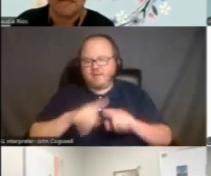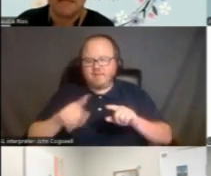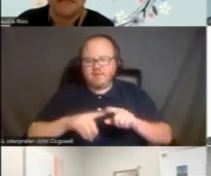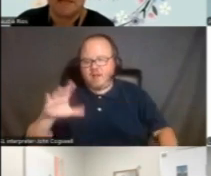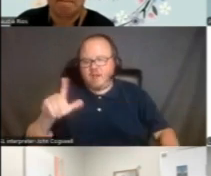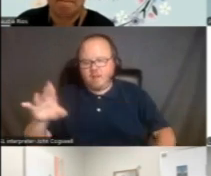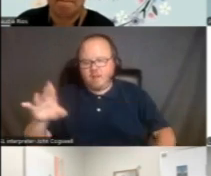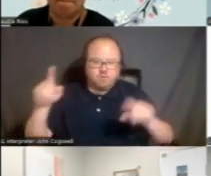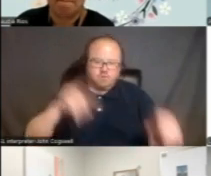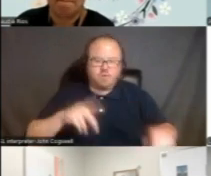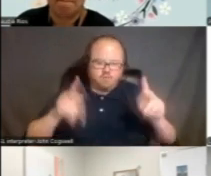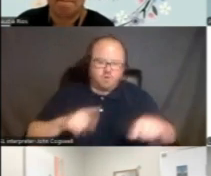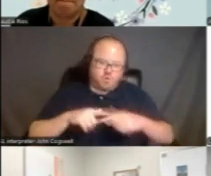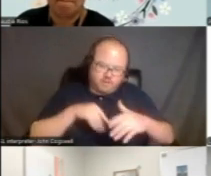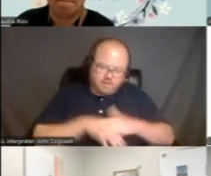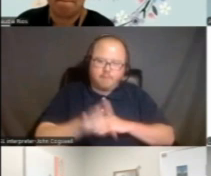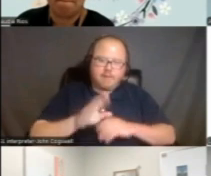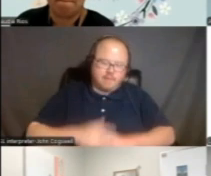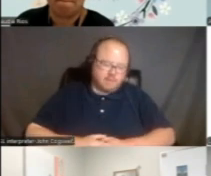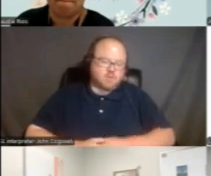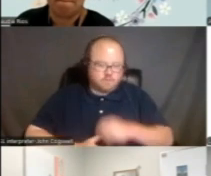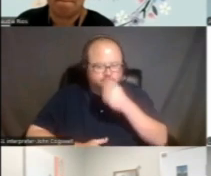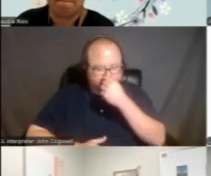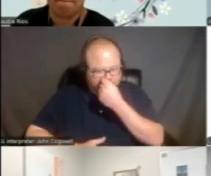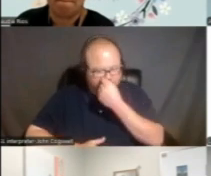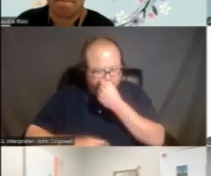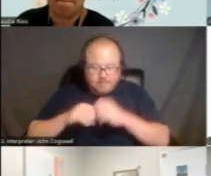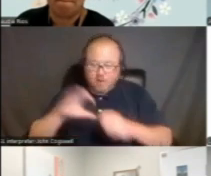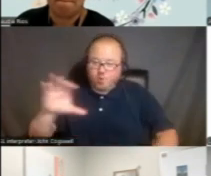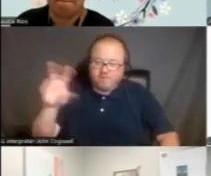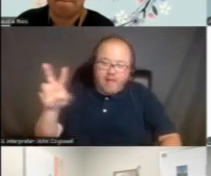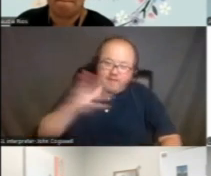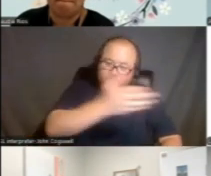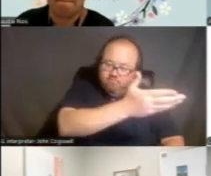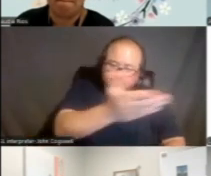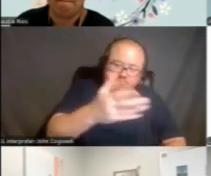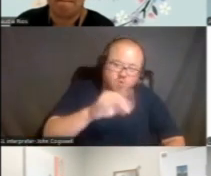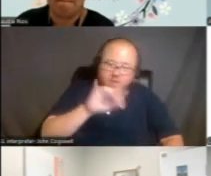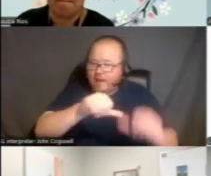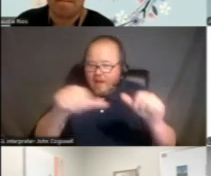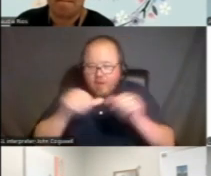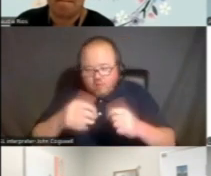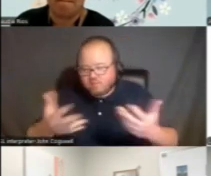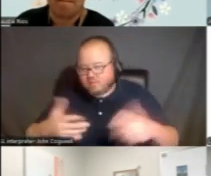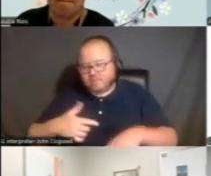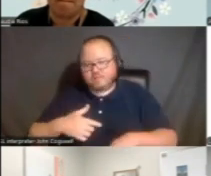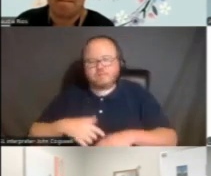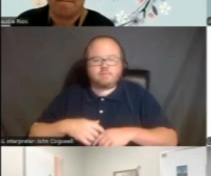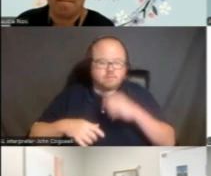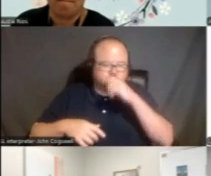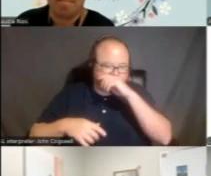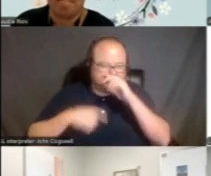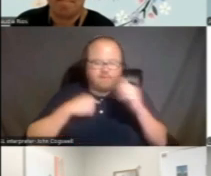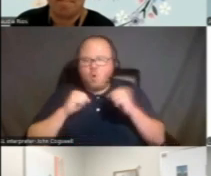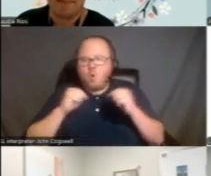a person to, to come in. So, uh, if you're out in the Coachella Valley or in this area, we have the Cove Water Park coming